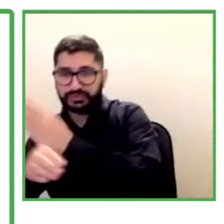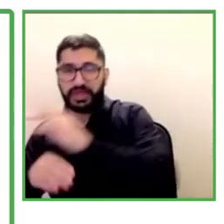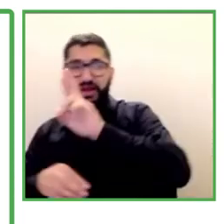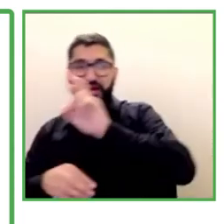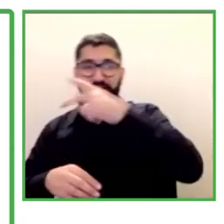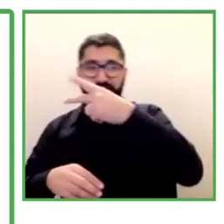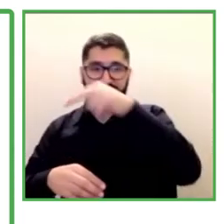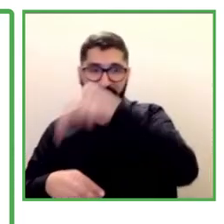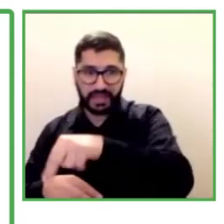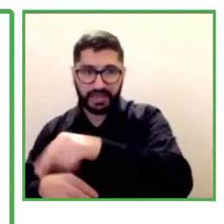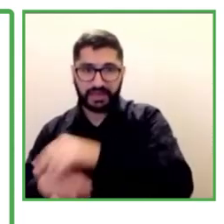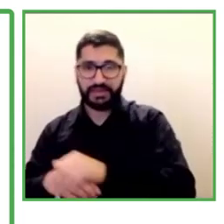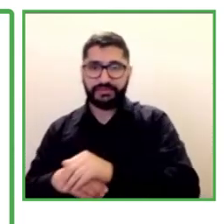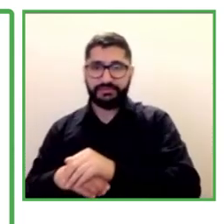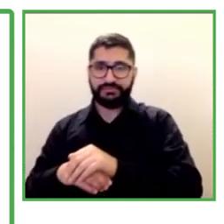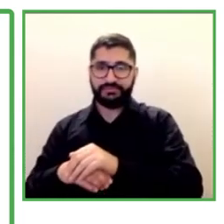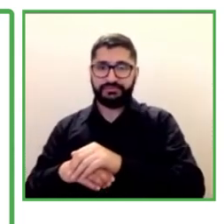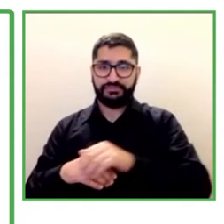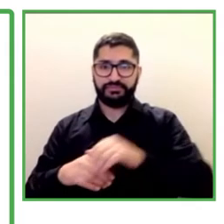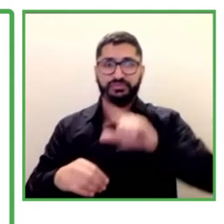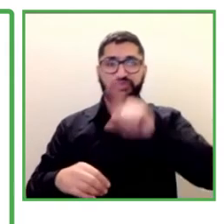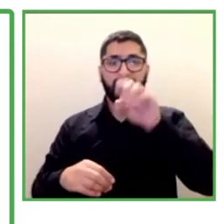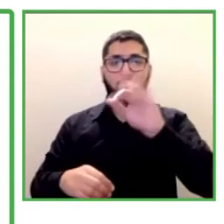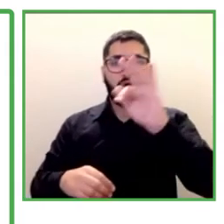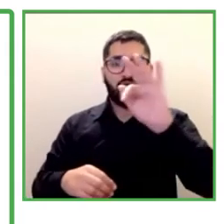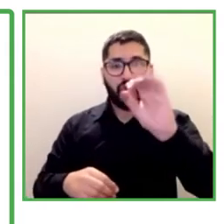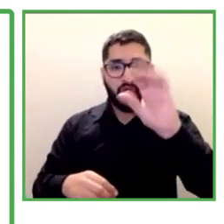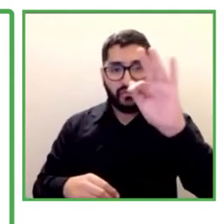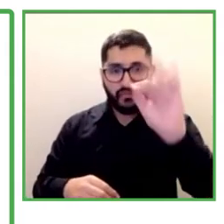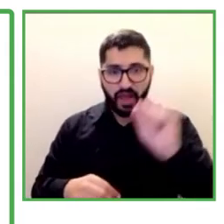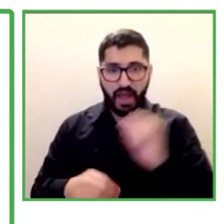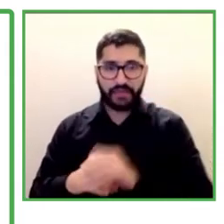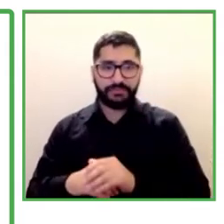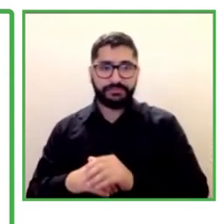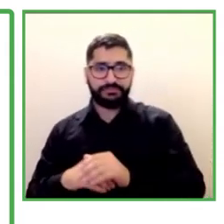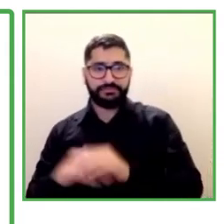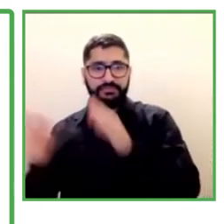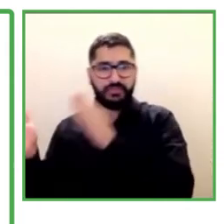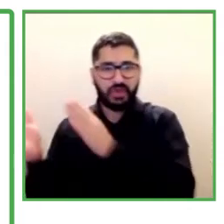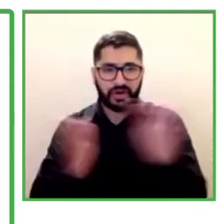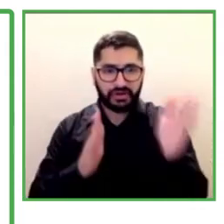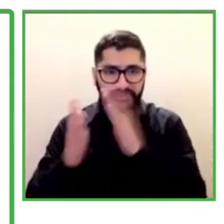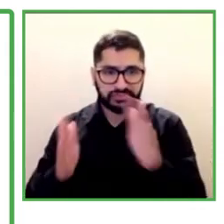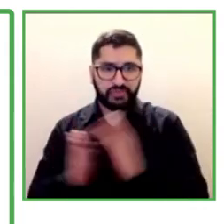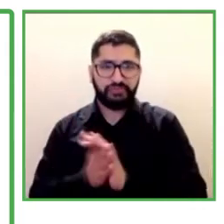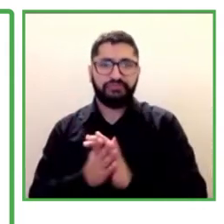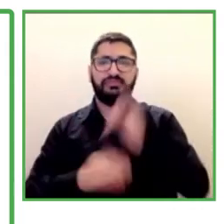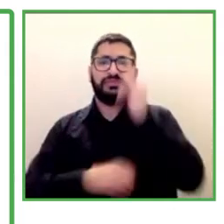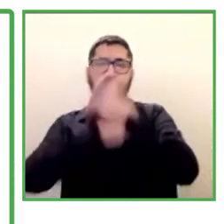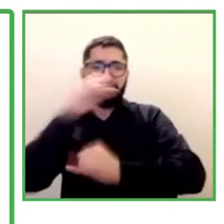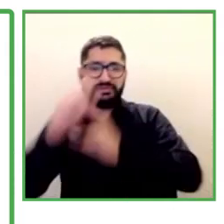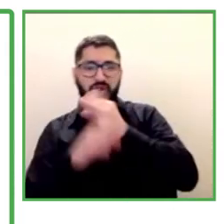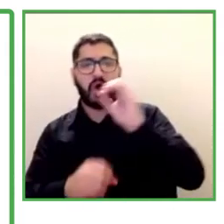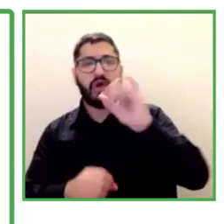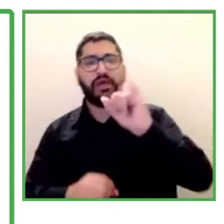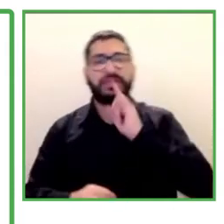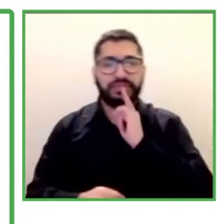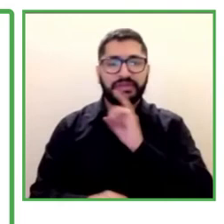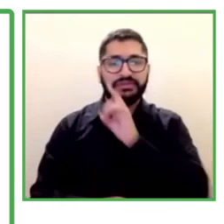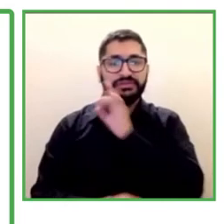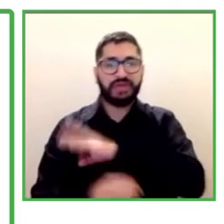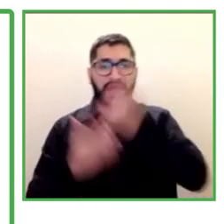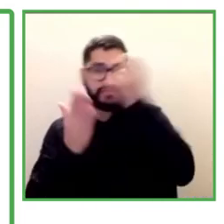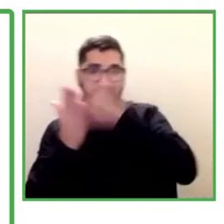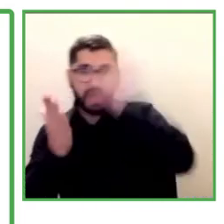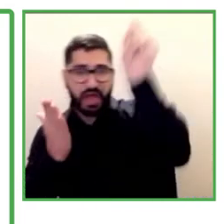network of inclusive companies. And we also are sponsored by the SOFOFA, the IOL,